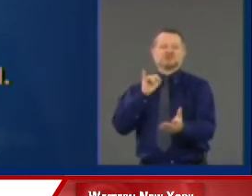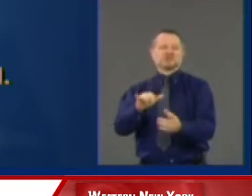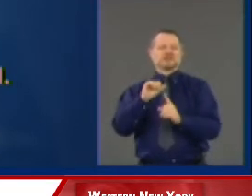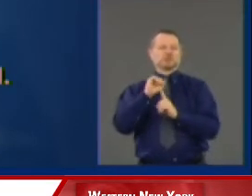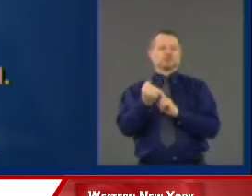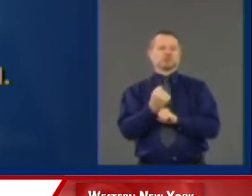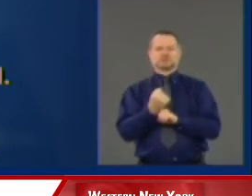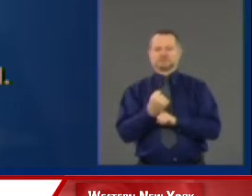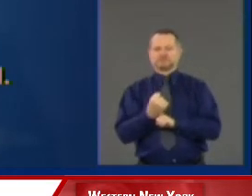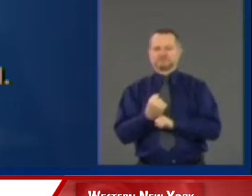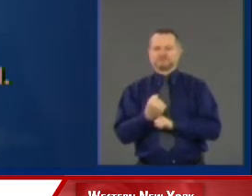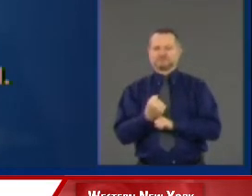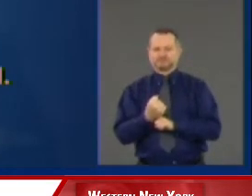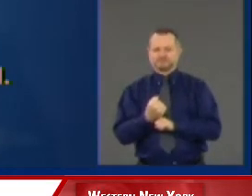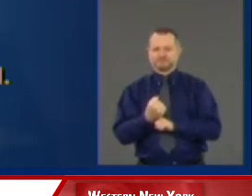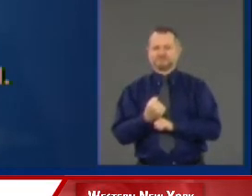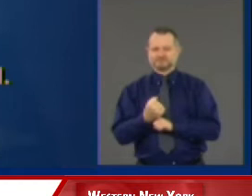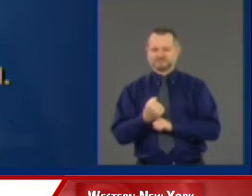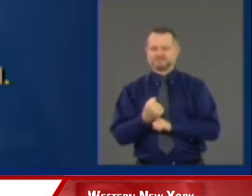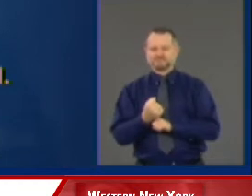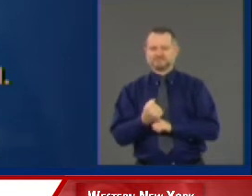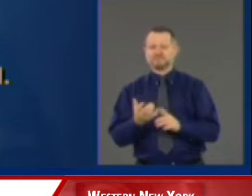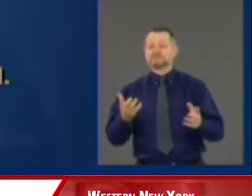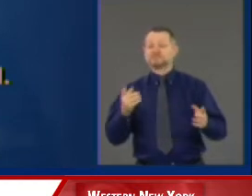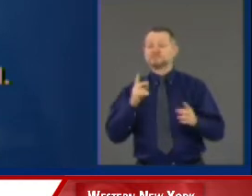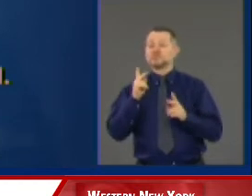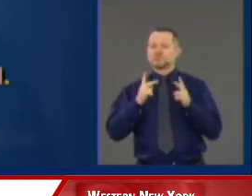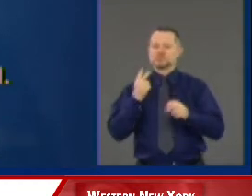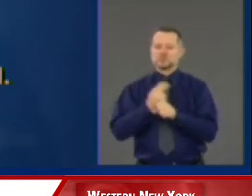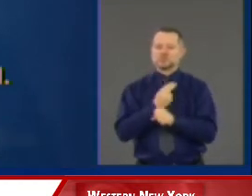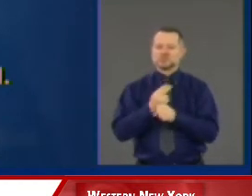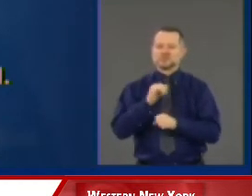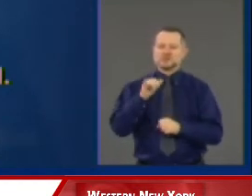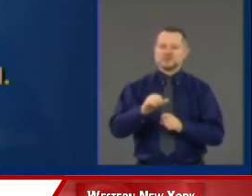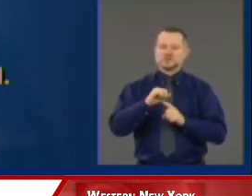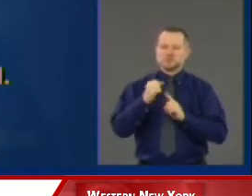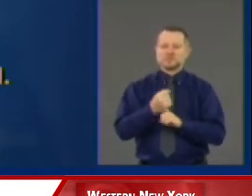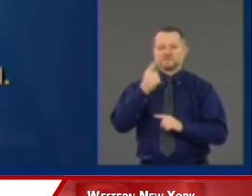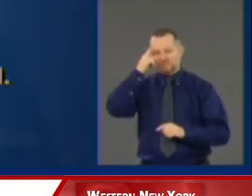doubt that there are people who just use this moment to steal.